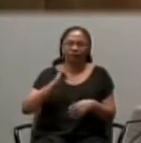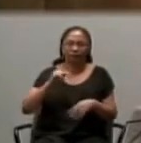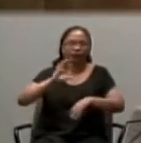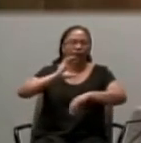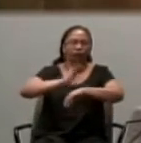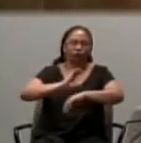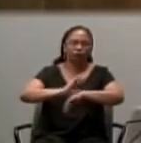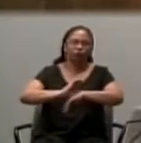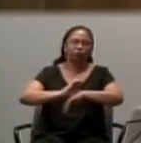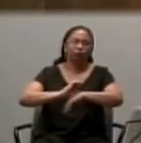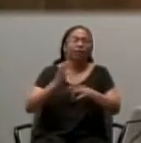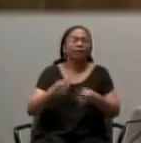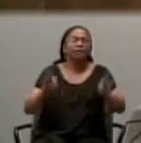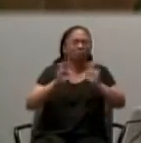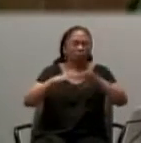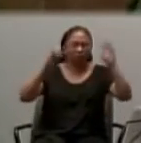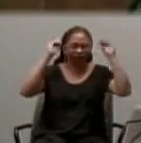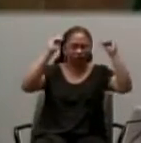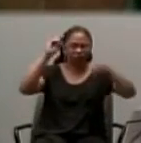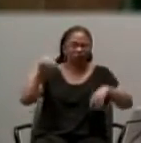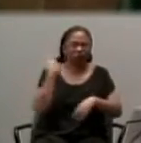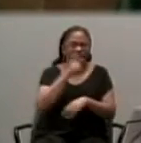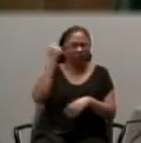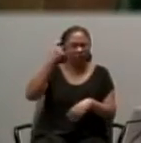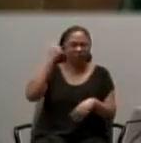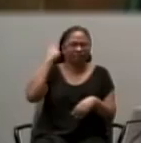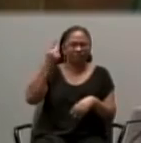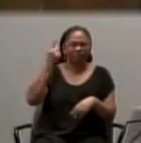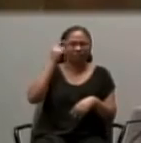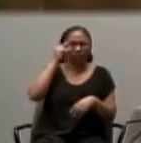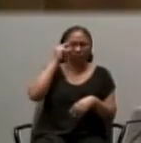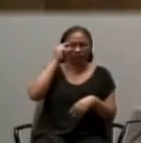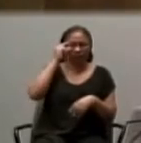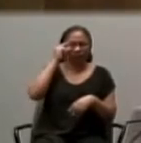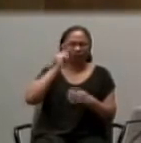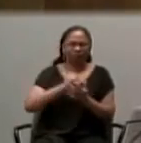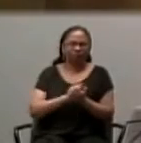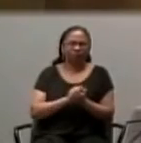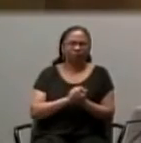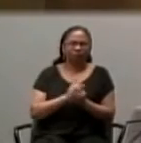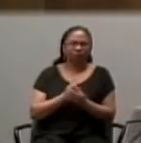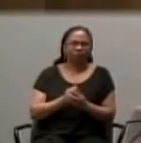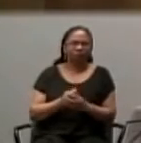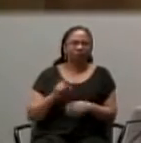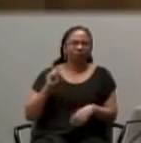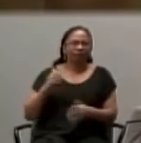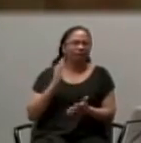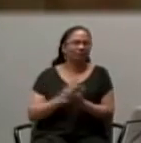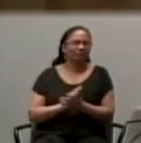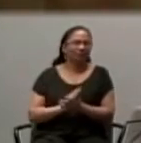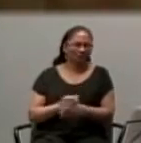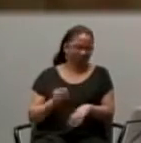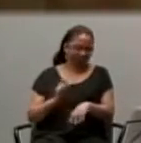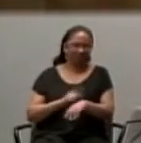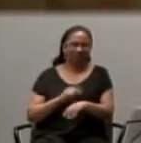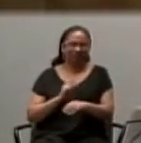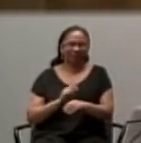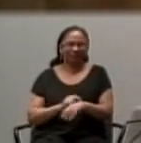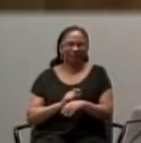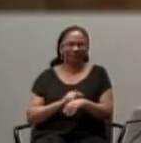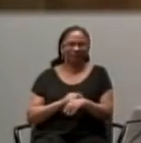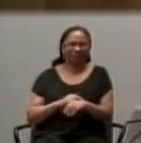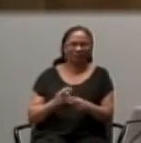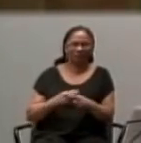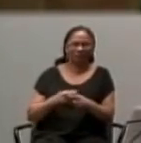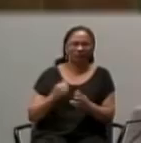important teaching. Because you see, When you understand that teaching, And I can't, Again, I have to stop here, And go to the end